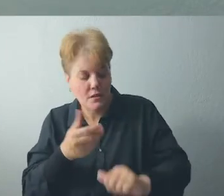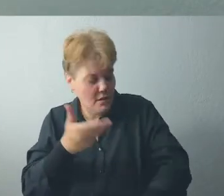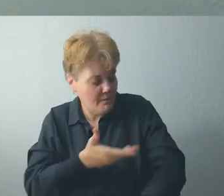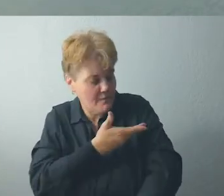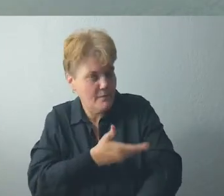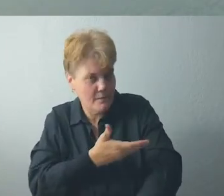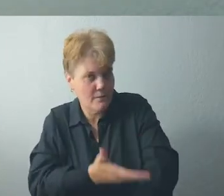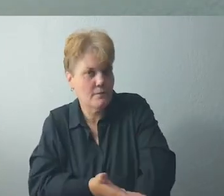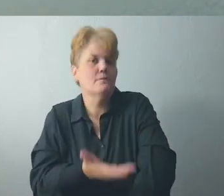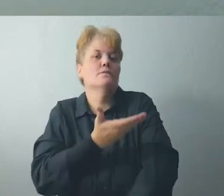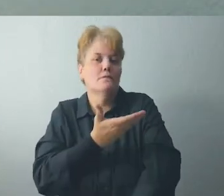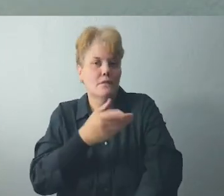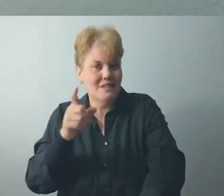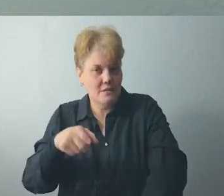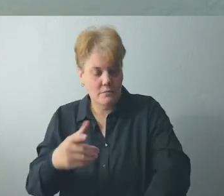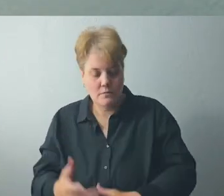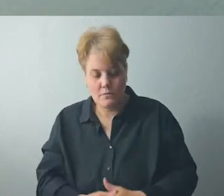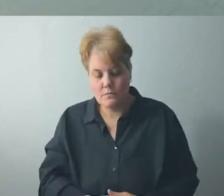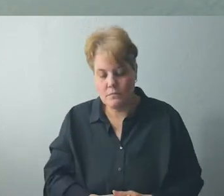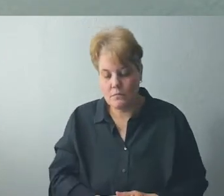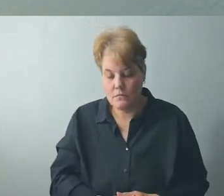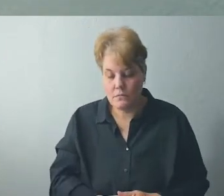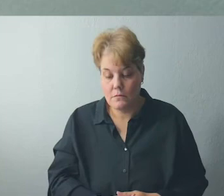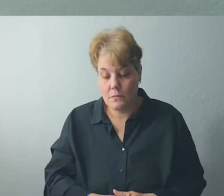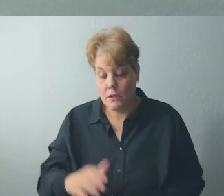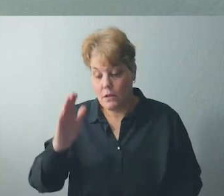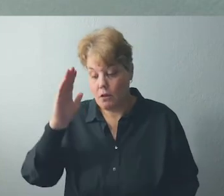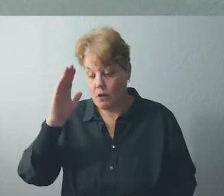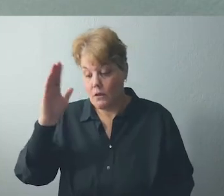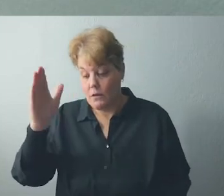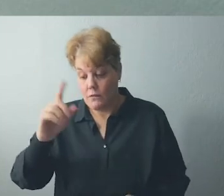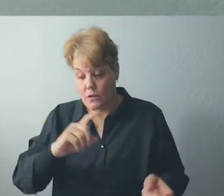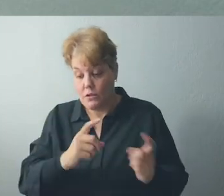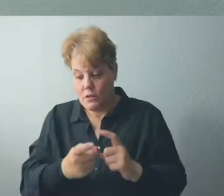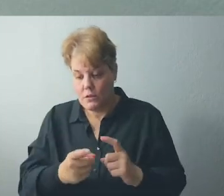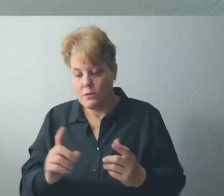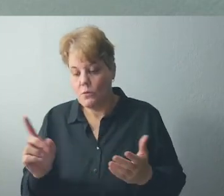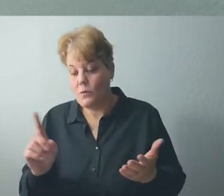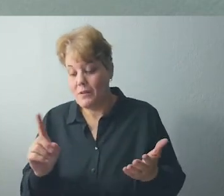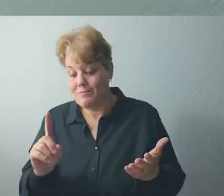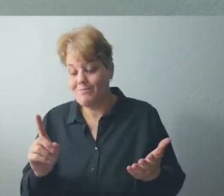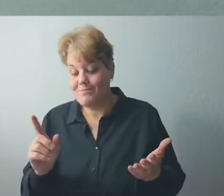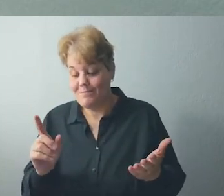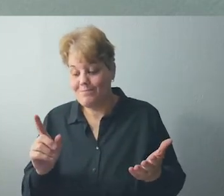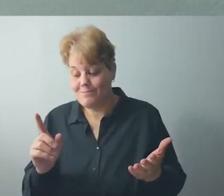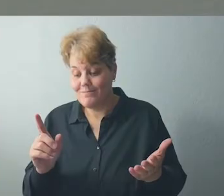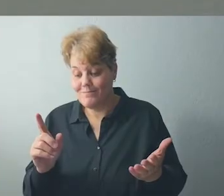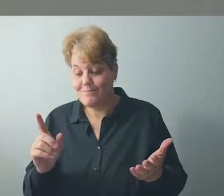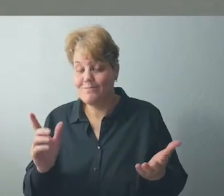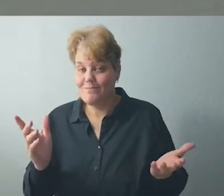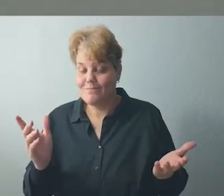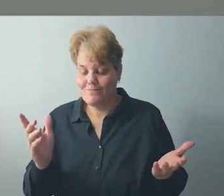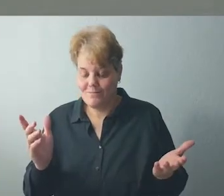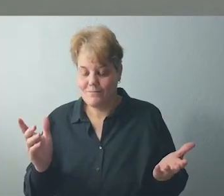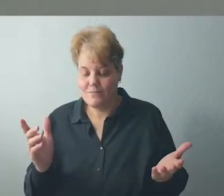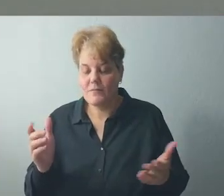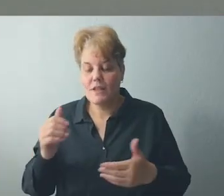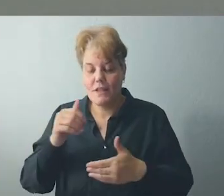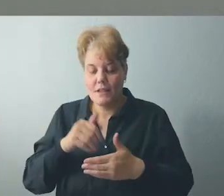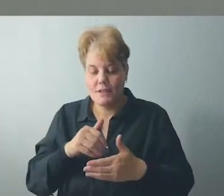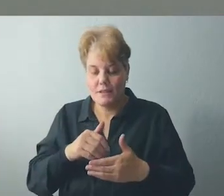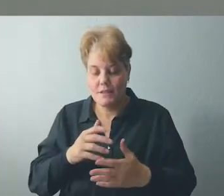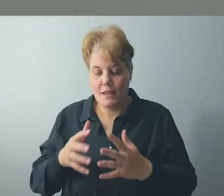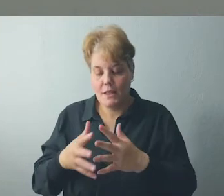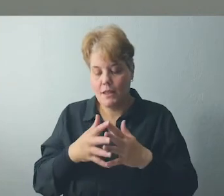Now here's the something that I'm going to say before I said something. The greatest future changes in the lives of